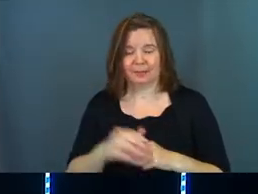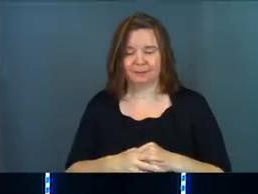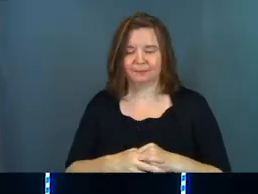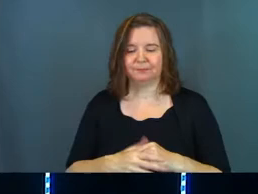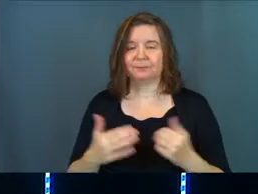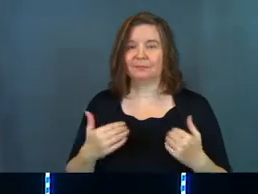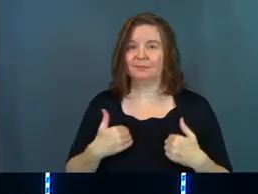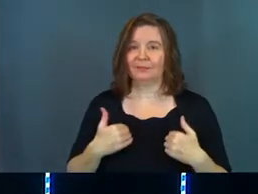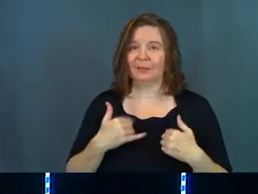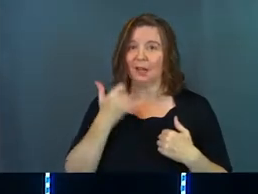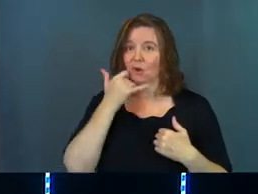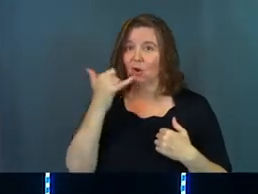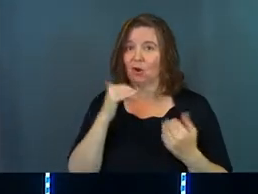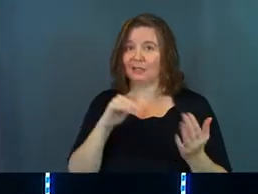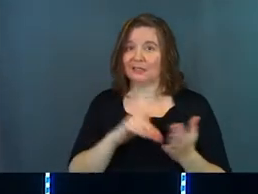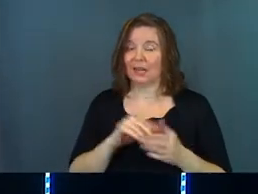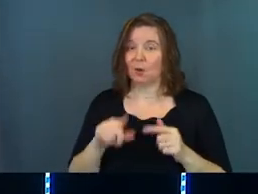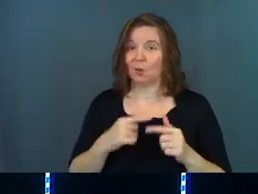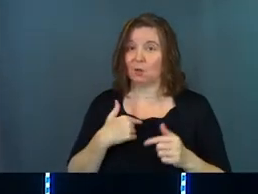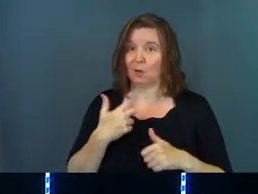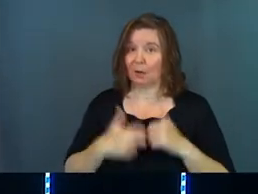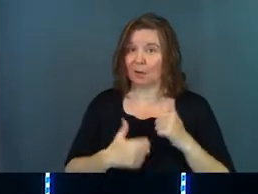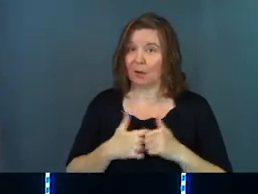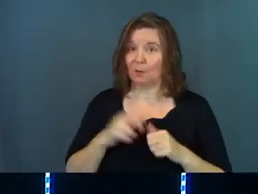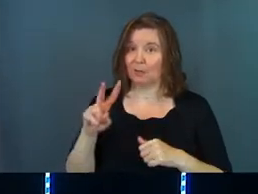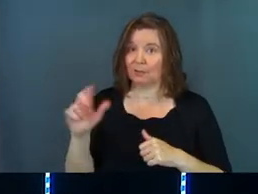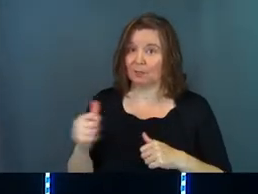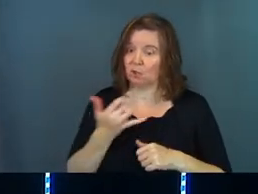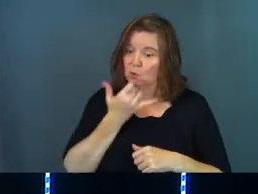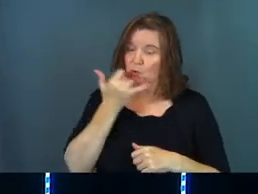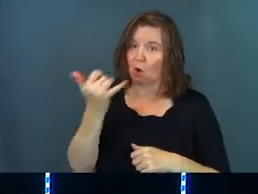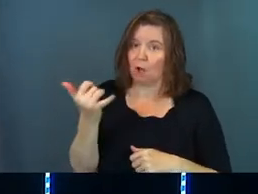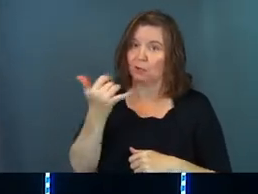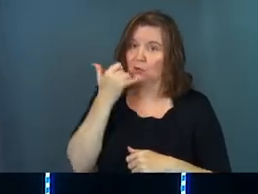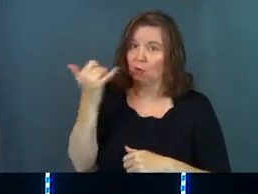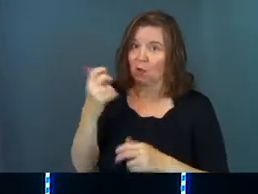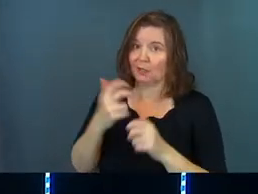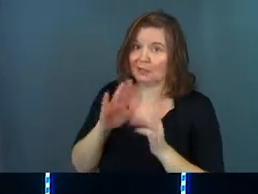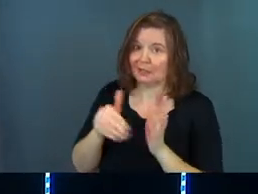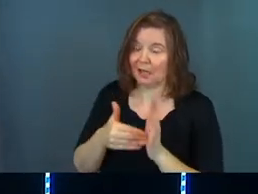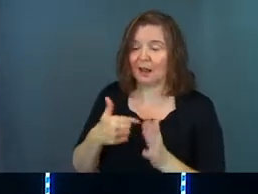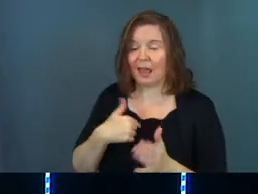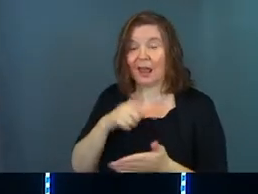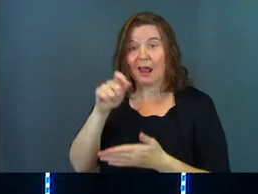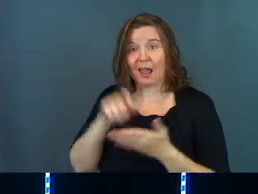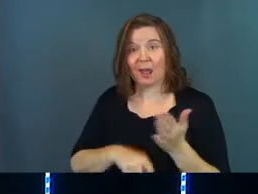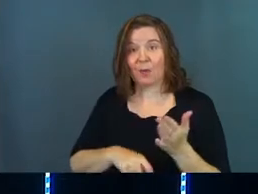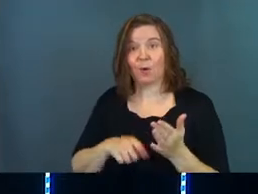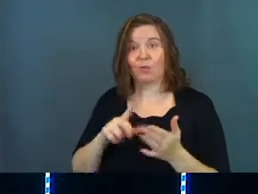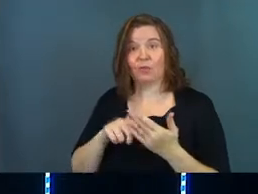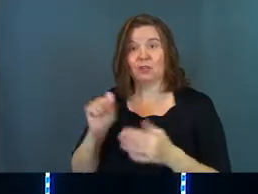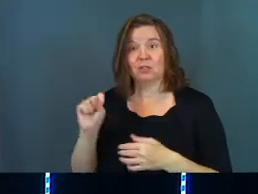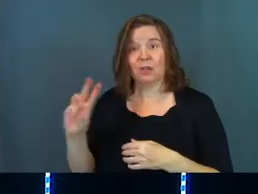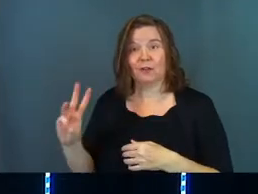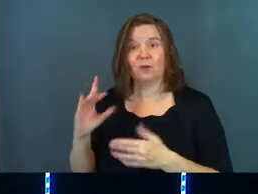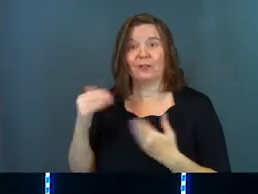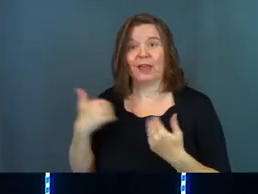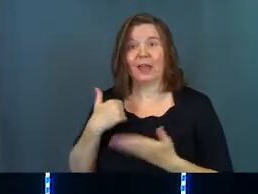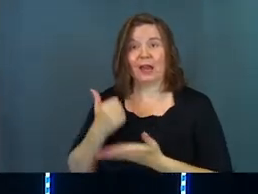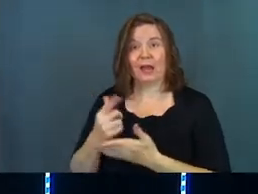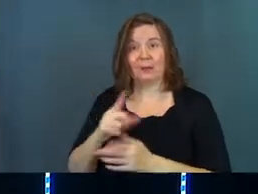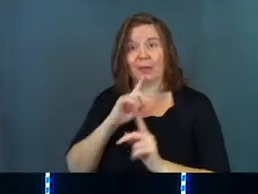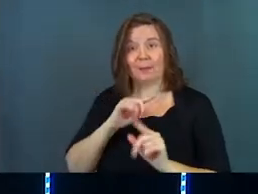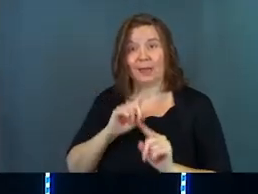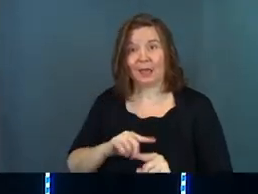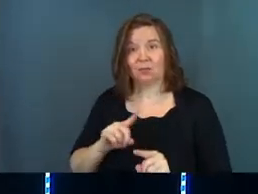and they had a call center. And whenever you had a problem with your pizza, you called into the call center. And I wrote the software that helped